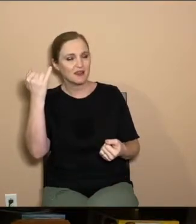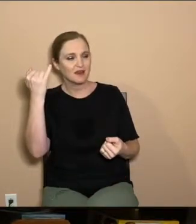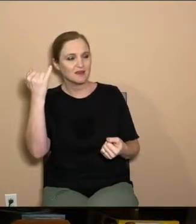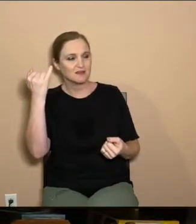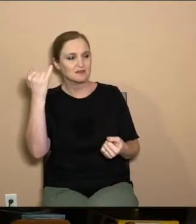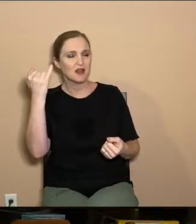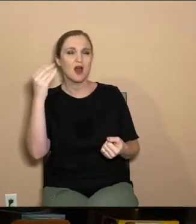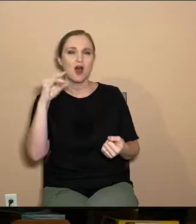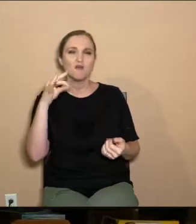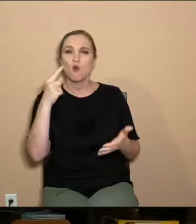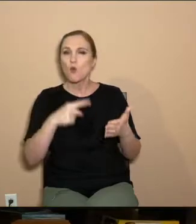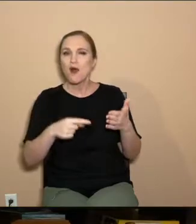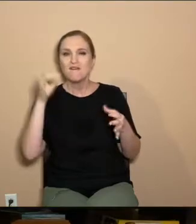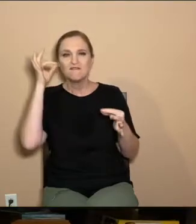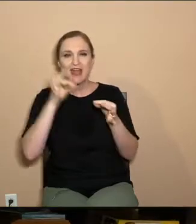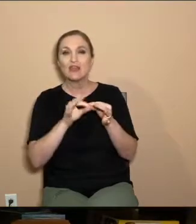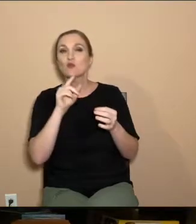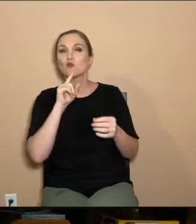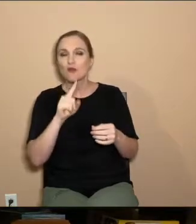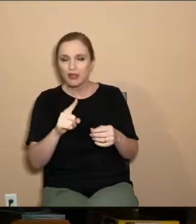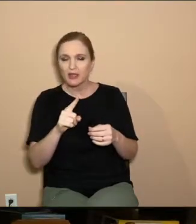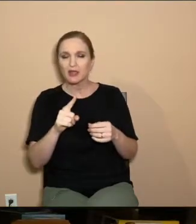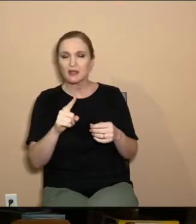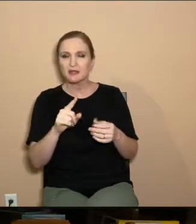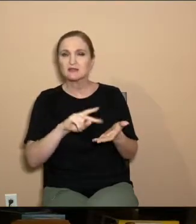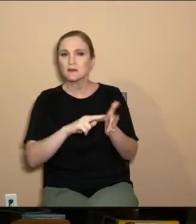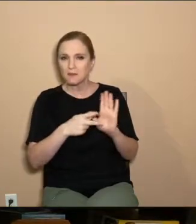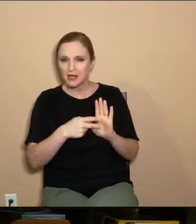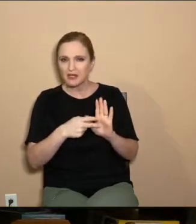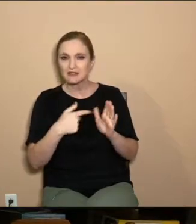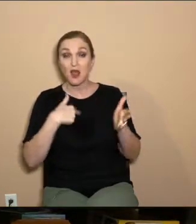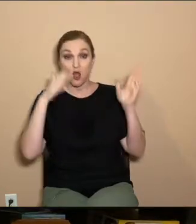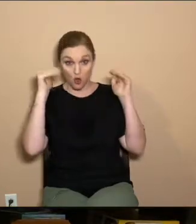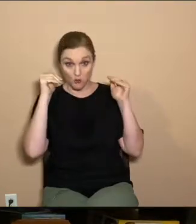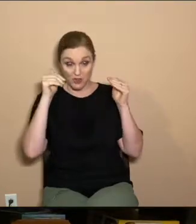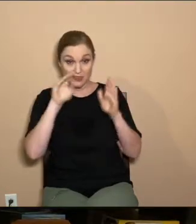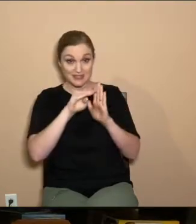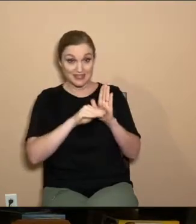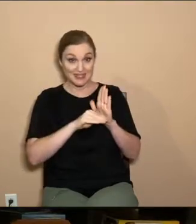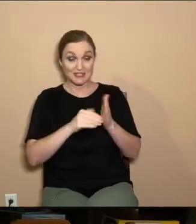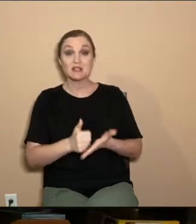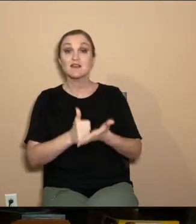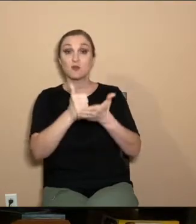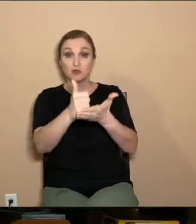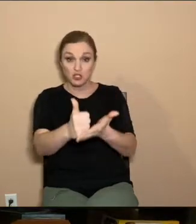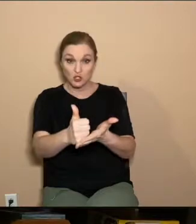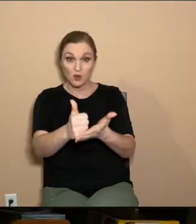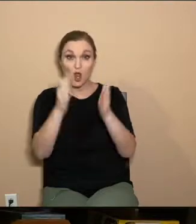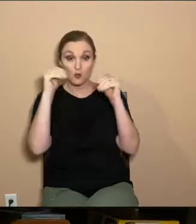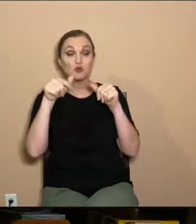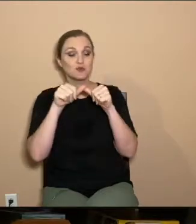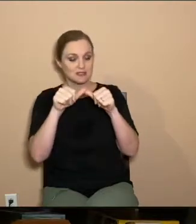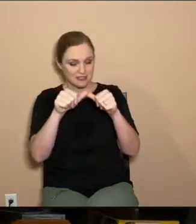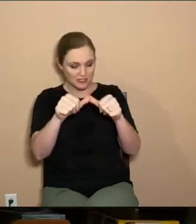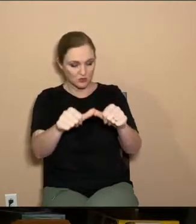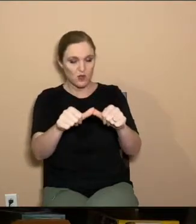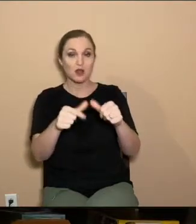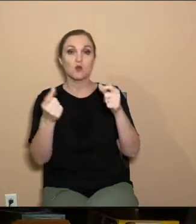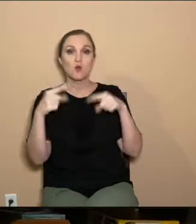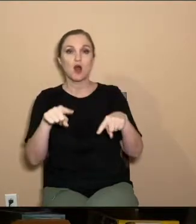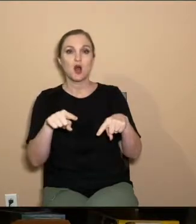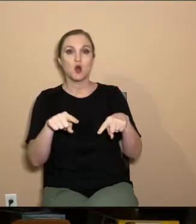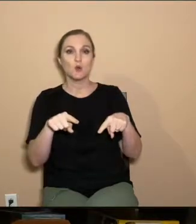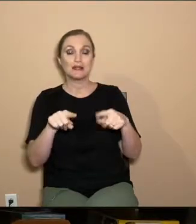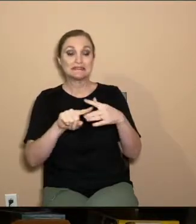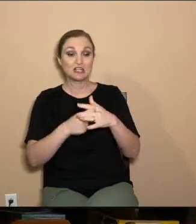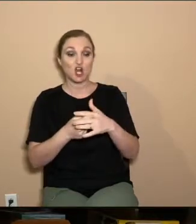idea of what faith really is even more. I hope that this lesson has been beneficial to you. I hope you'll continue on as we jump